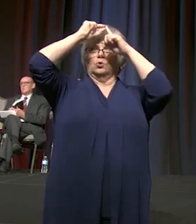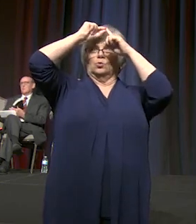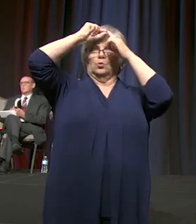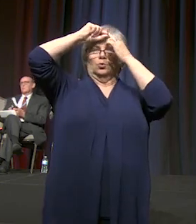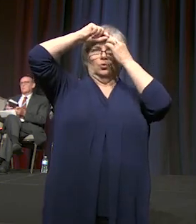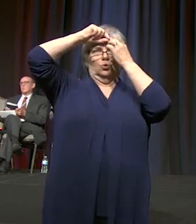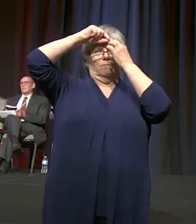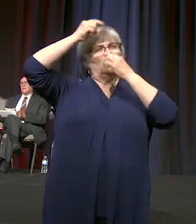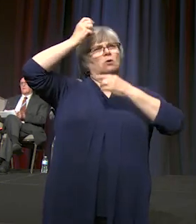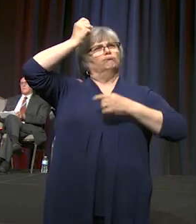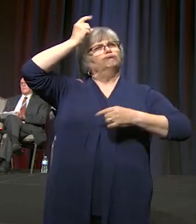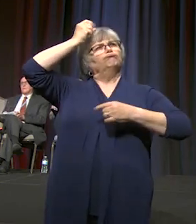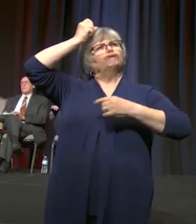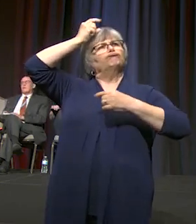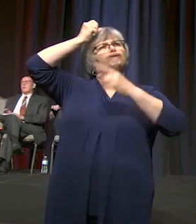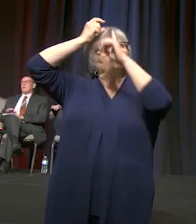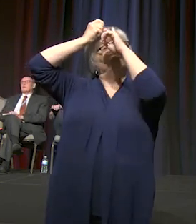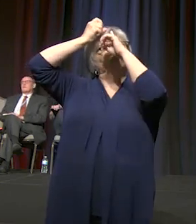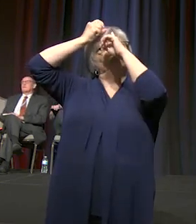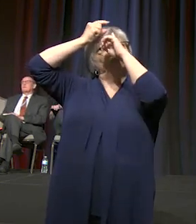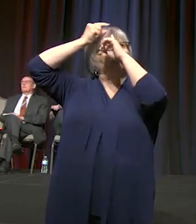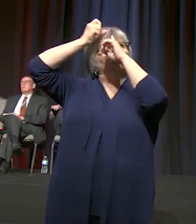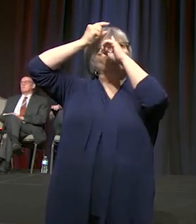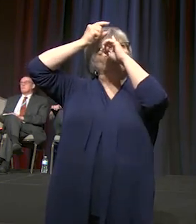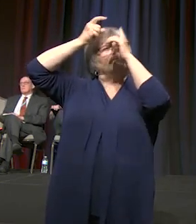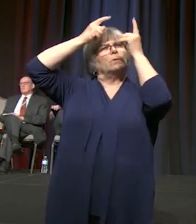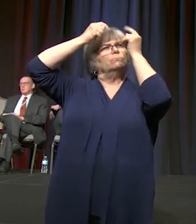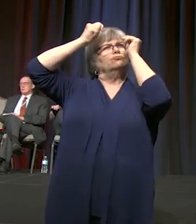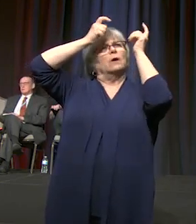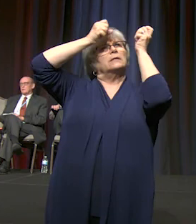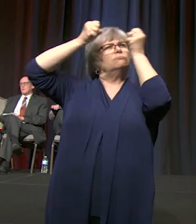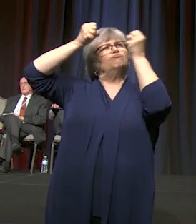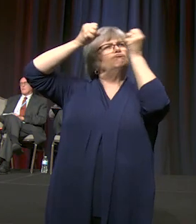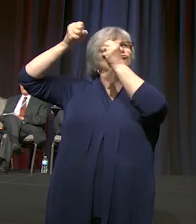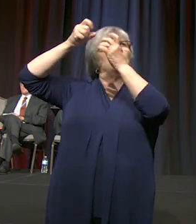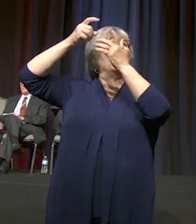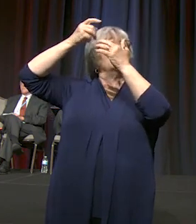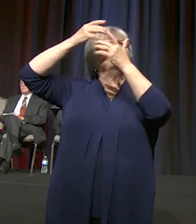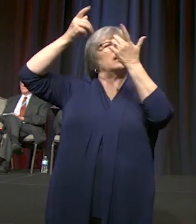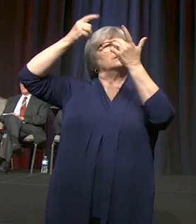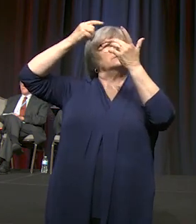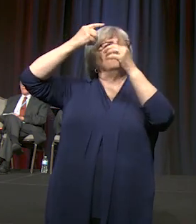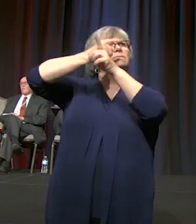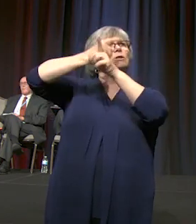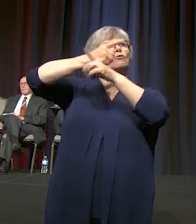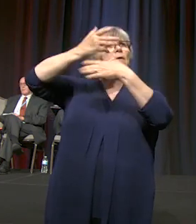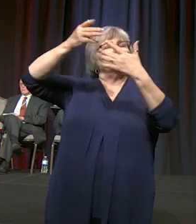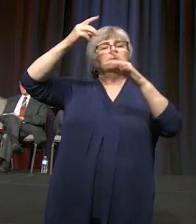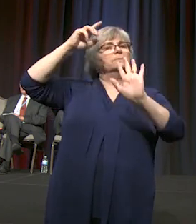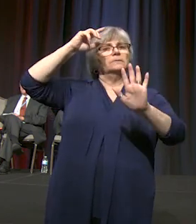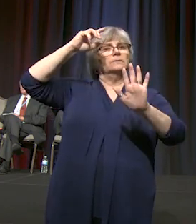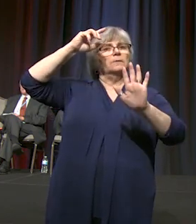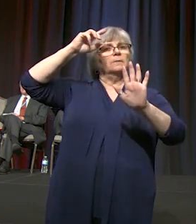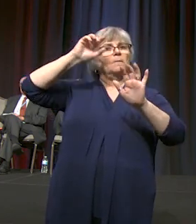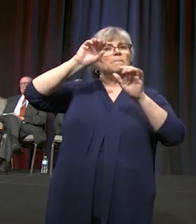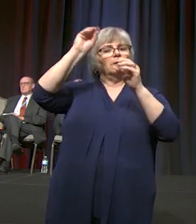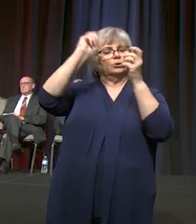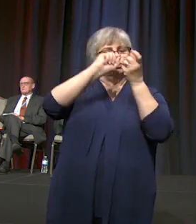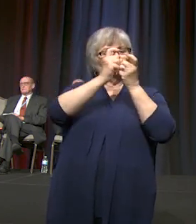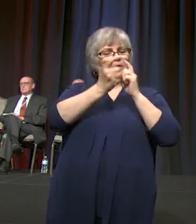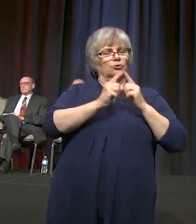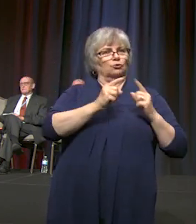intellect, from your strategizing. Let the words live in your heart